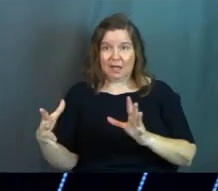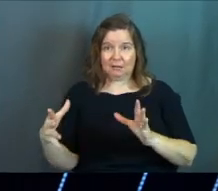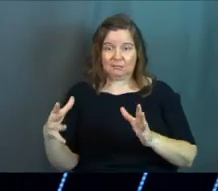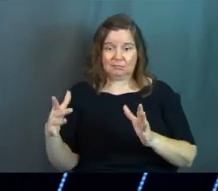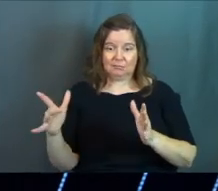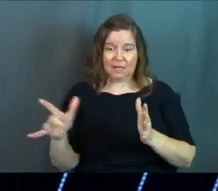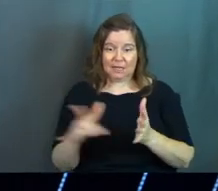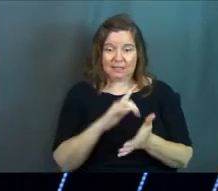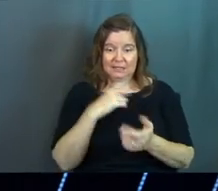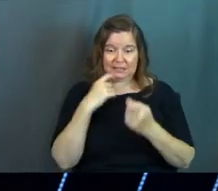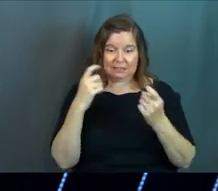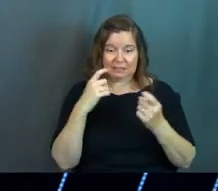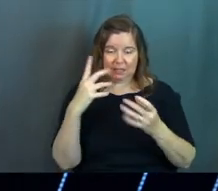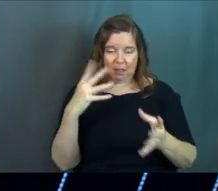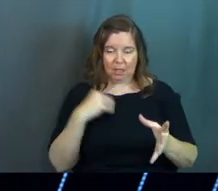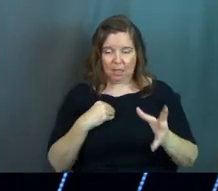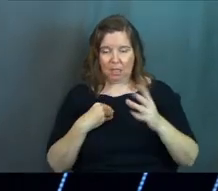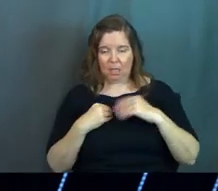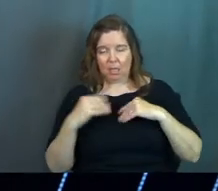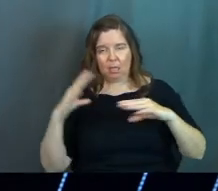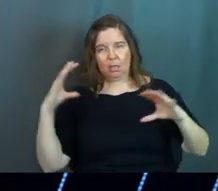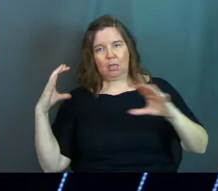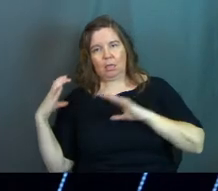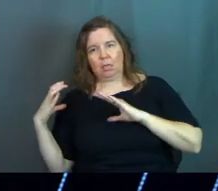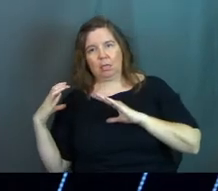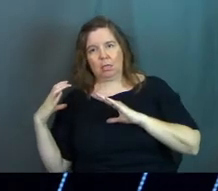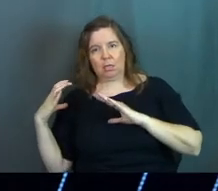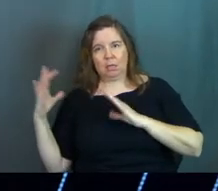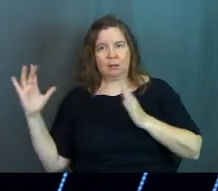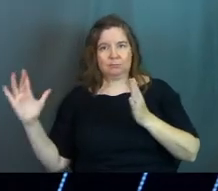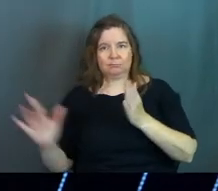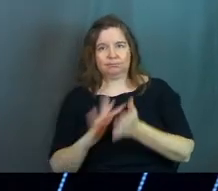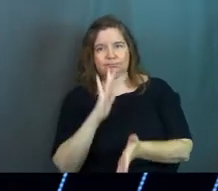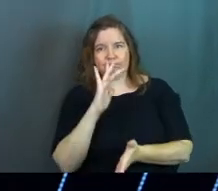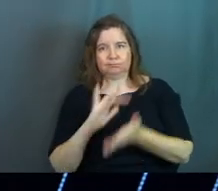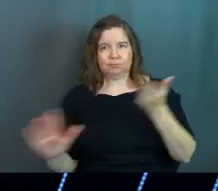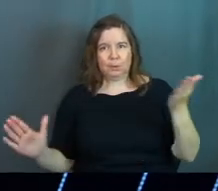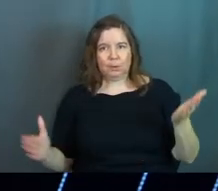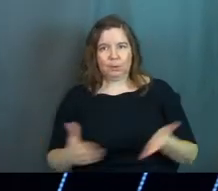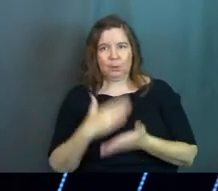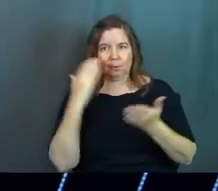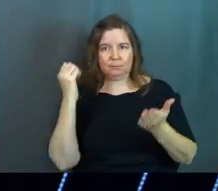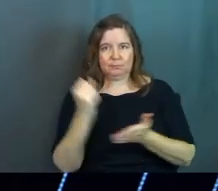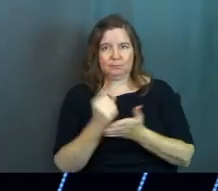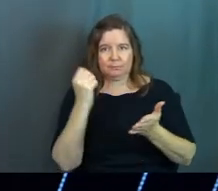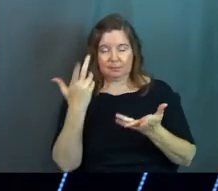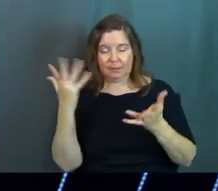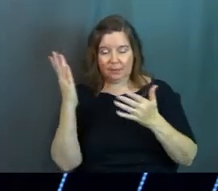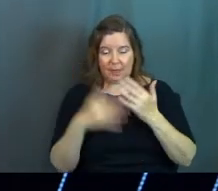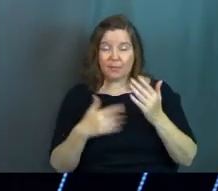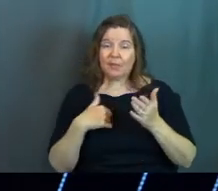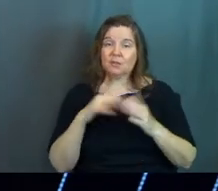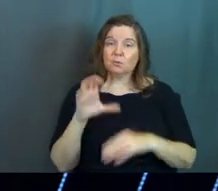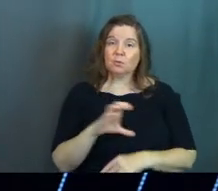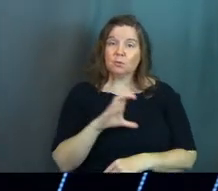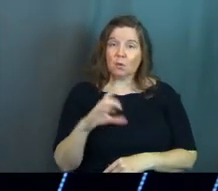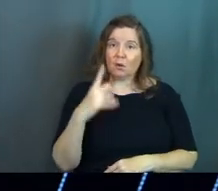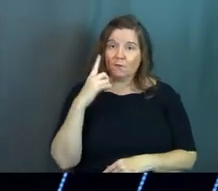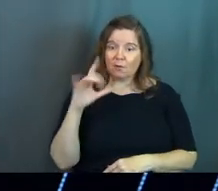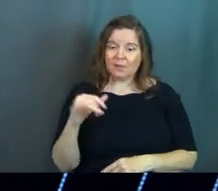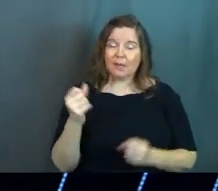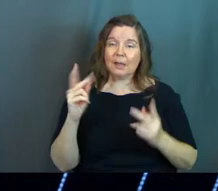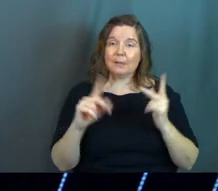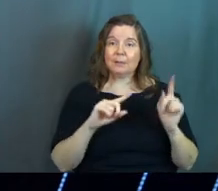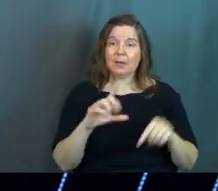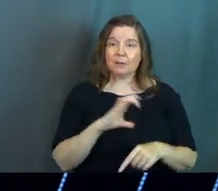for everything that I had done. And he marked paid at the end. That's what the cross is. A lot of